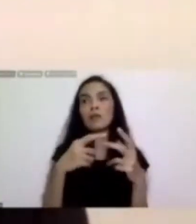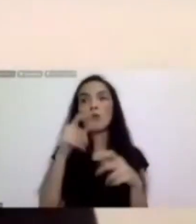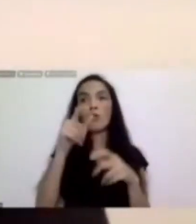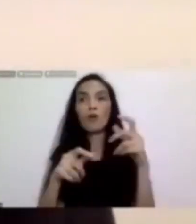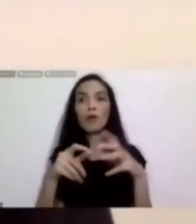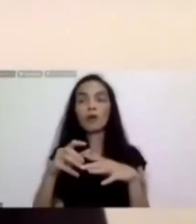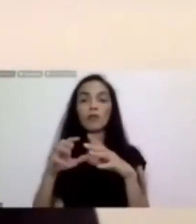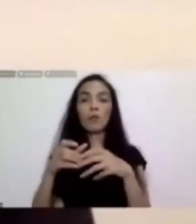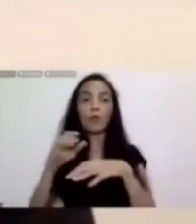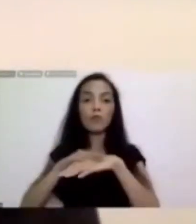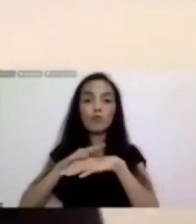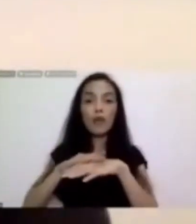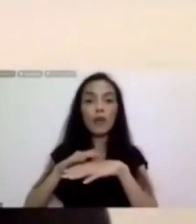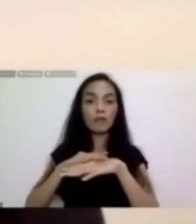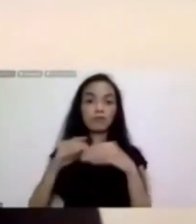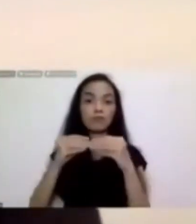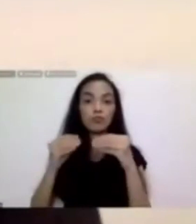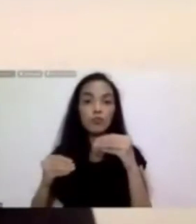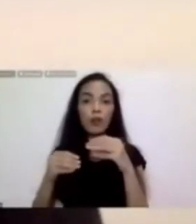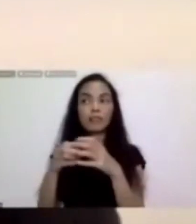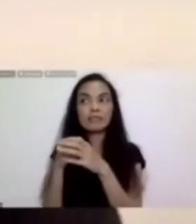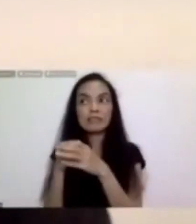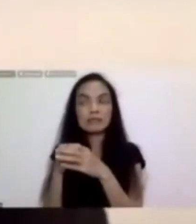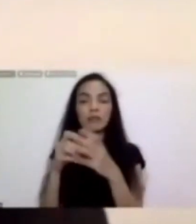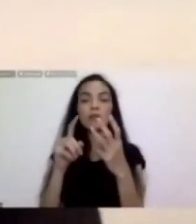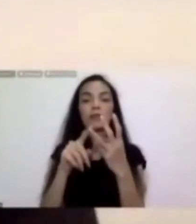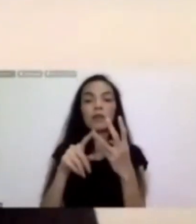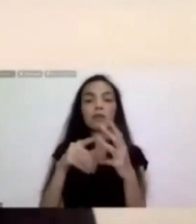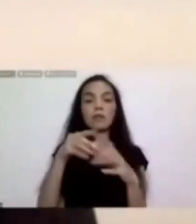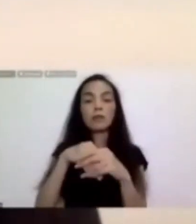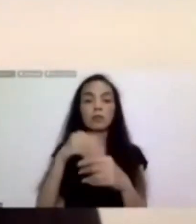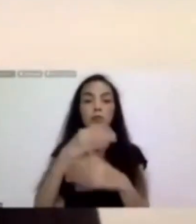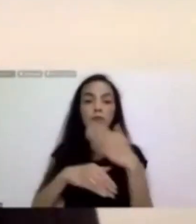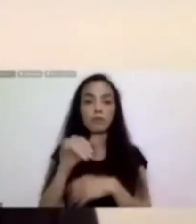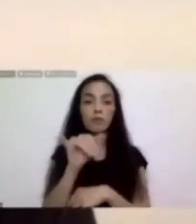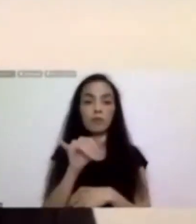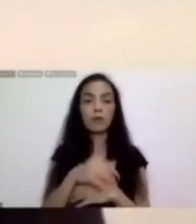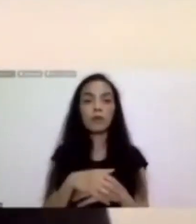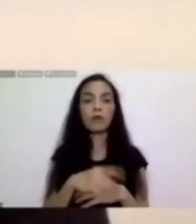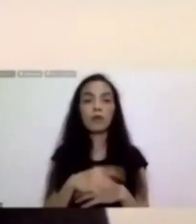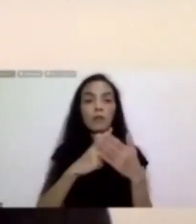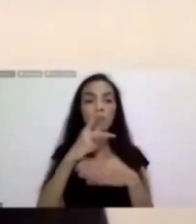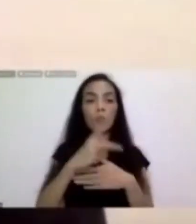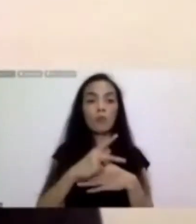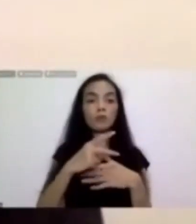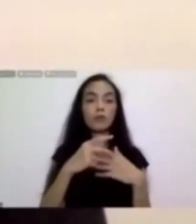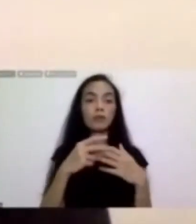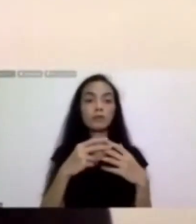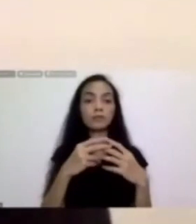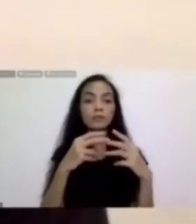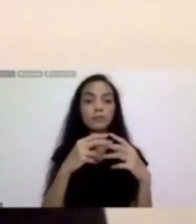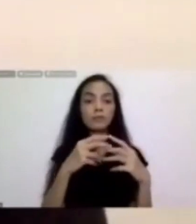introduce the audience to a range of completed and speculative large-scale research projects to illuminate the ways in which